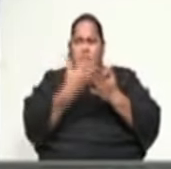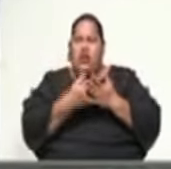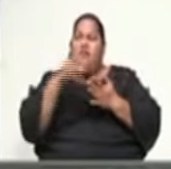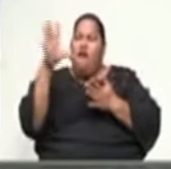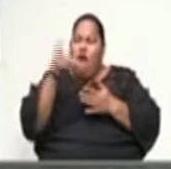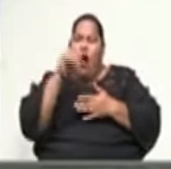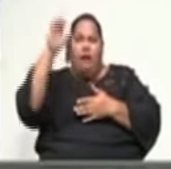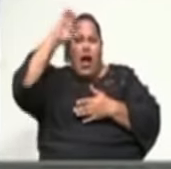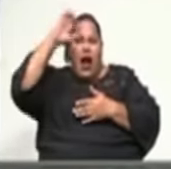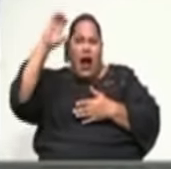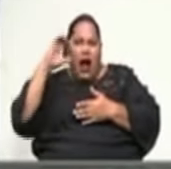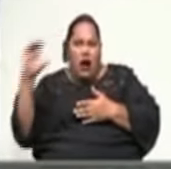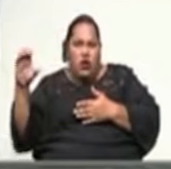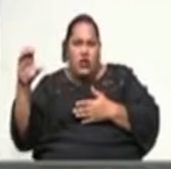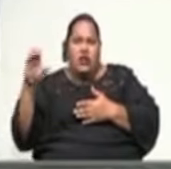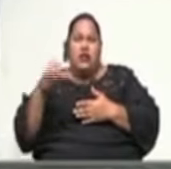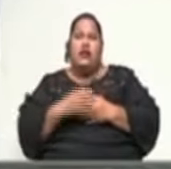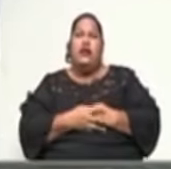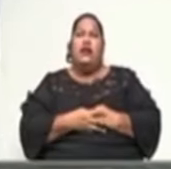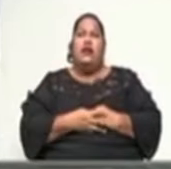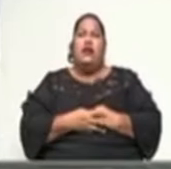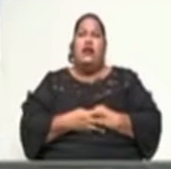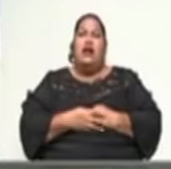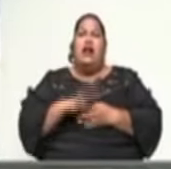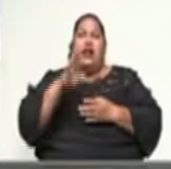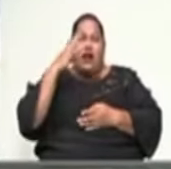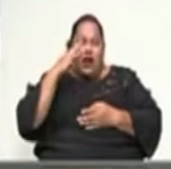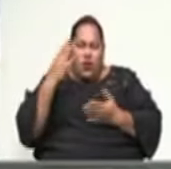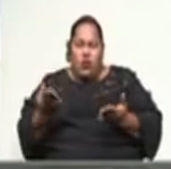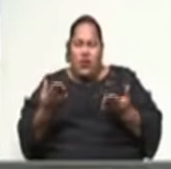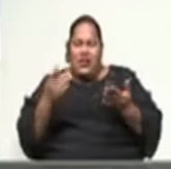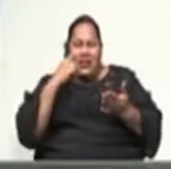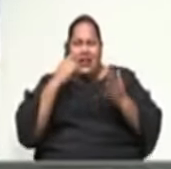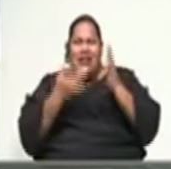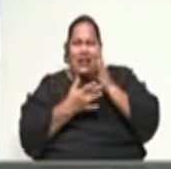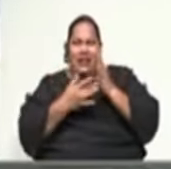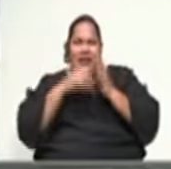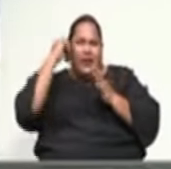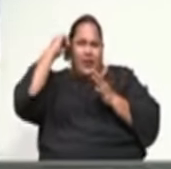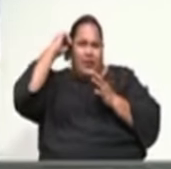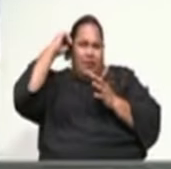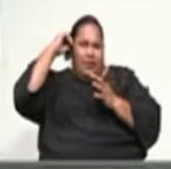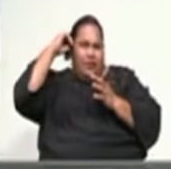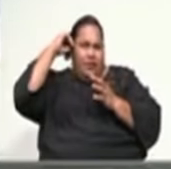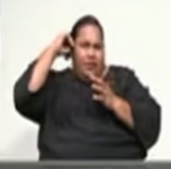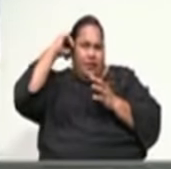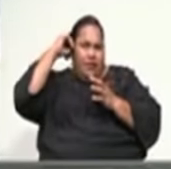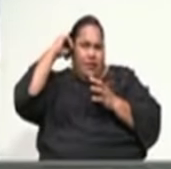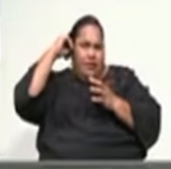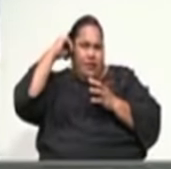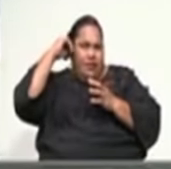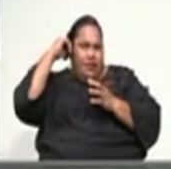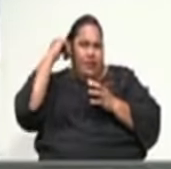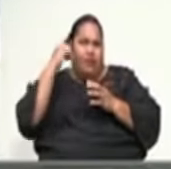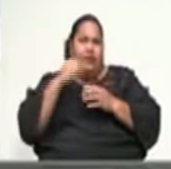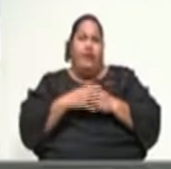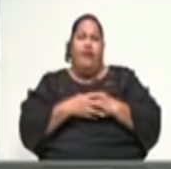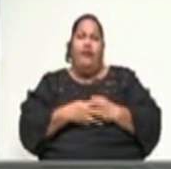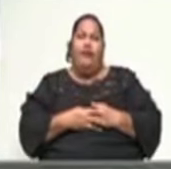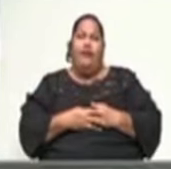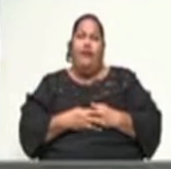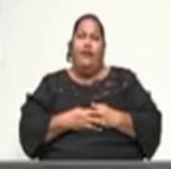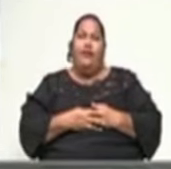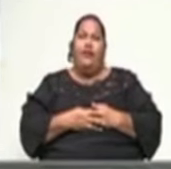also are looking at now technology facilitated violence against women and girls there'll be another new topic we're looking at pornography